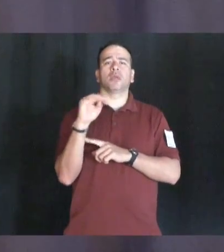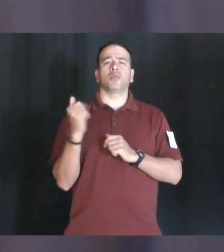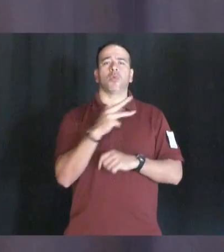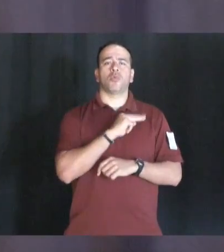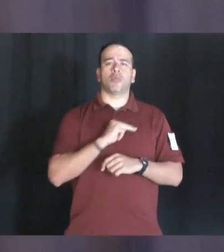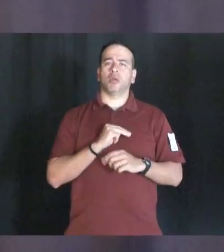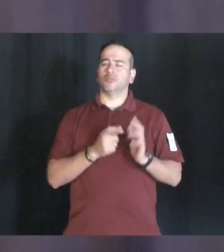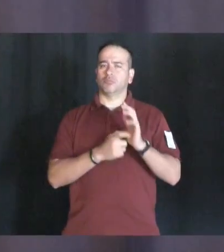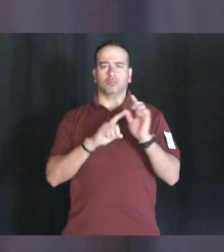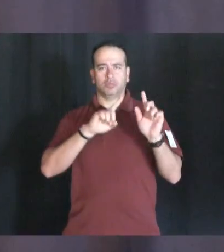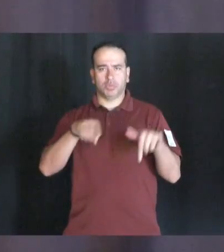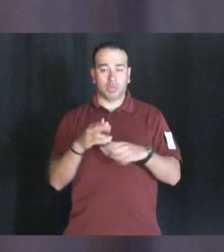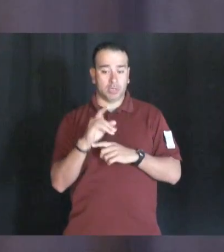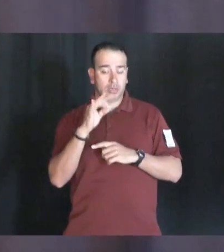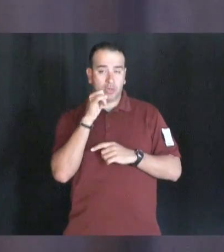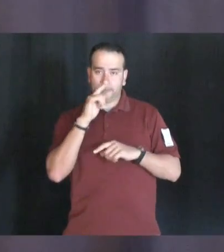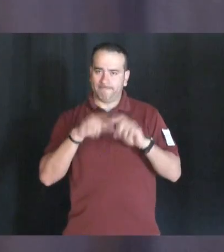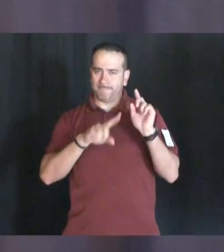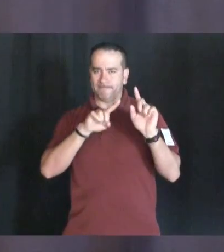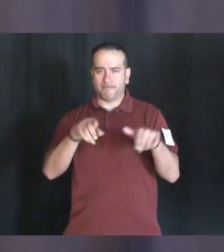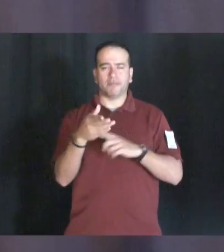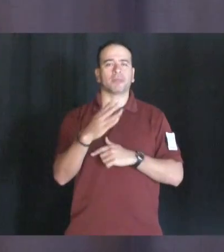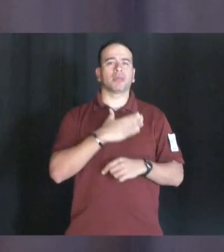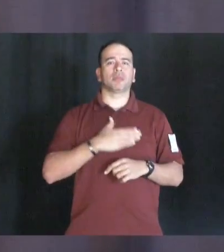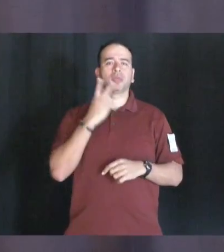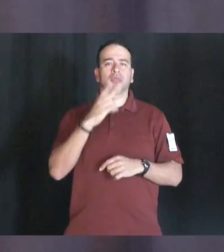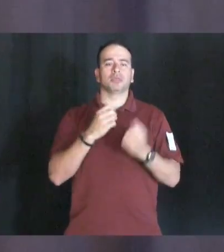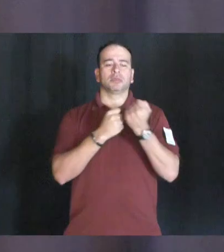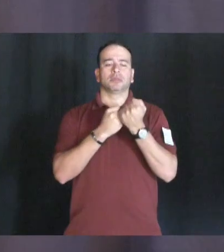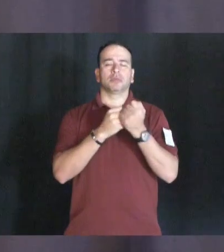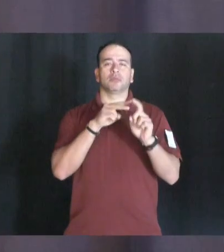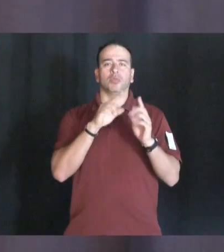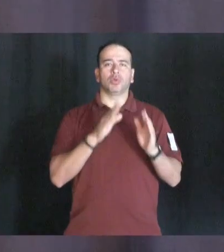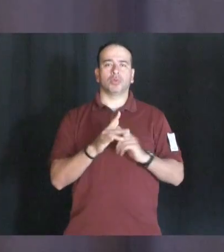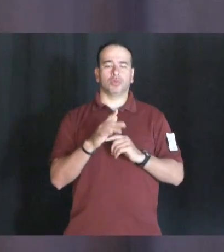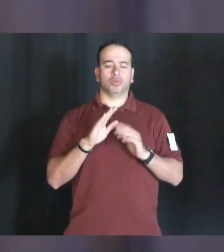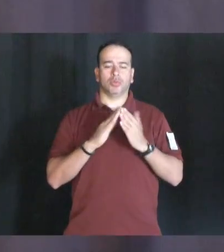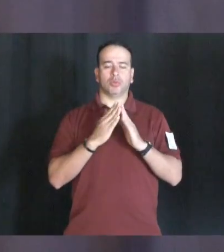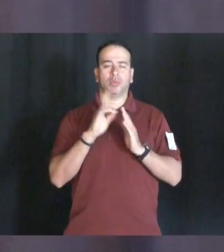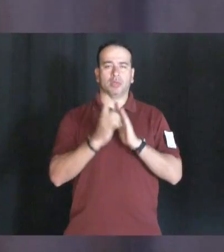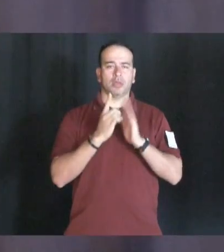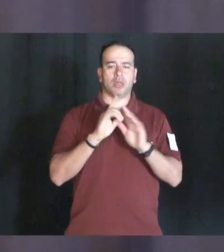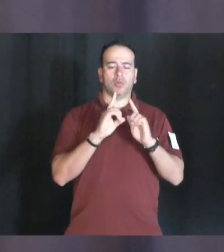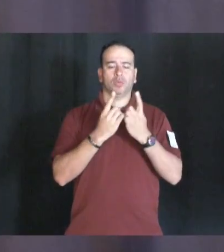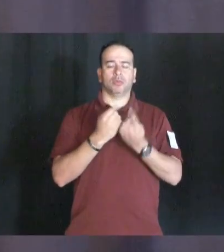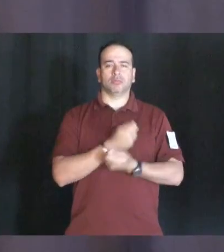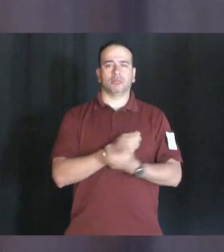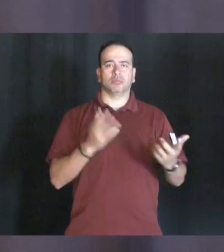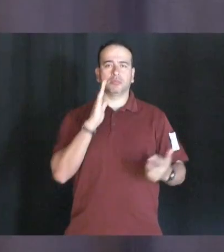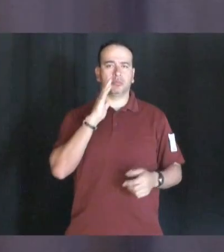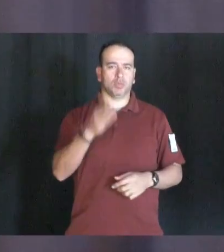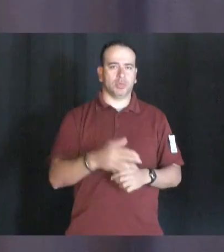members are required to attend. If you are unable to attend, please see your sponsor. Community service hours and donuts will be provided.